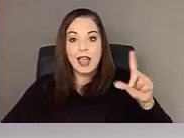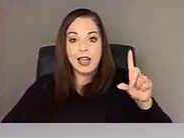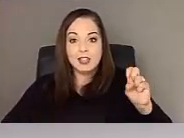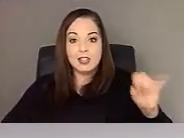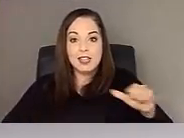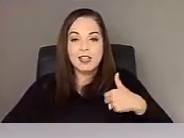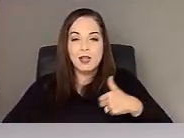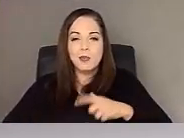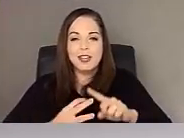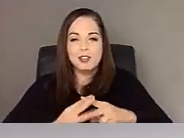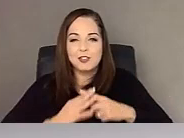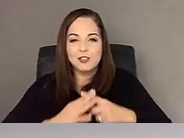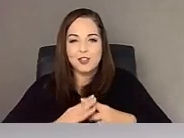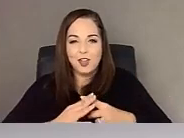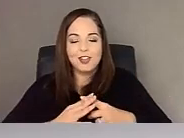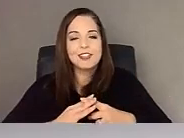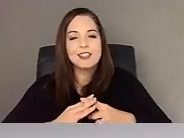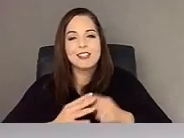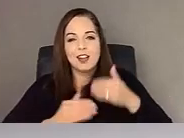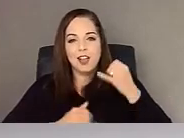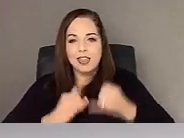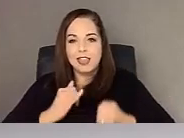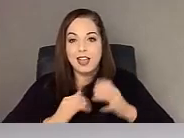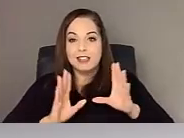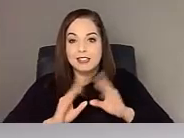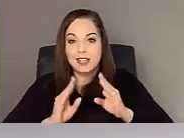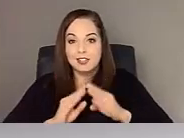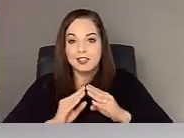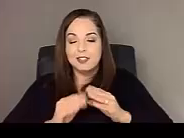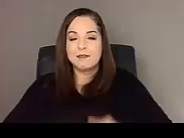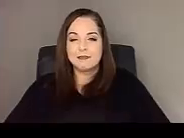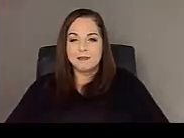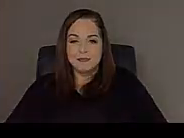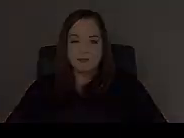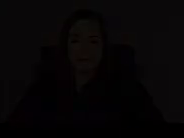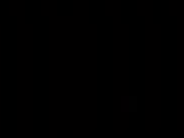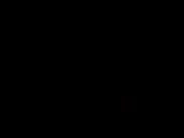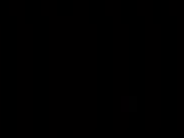start on our last session with Mary, uh, Marsha Ellison. you. Thanks for listening.